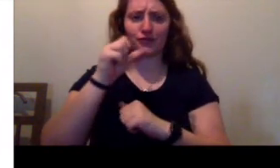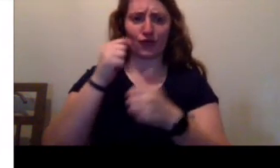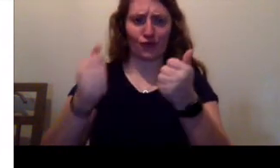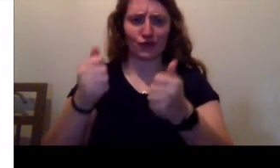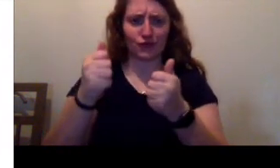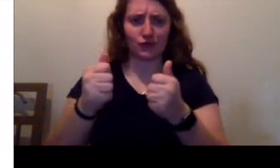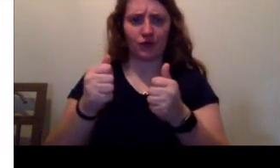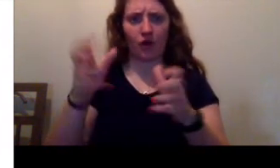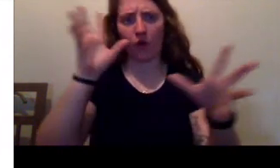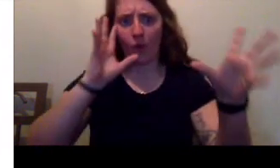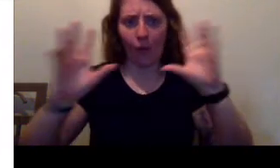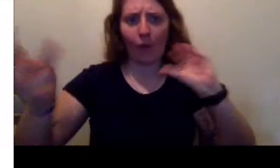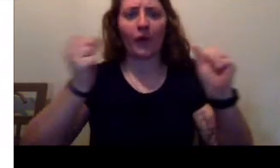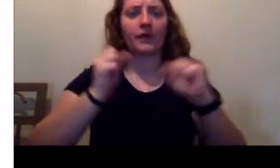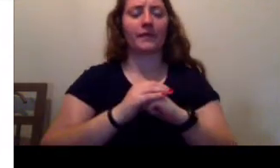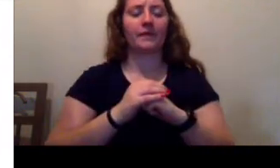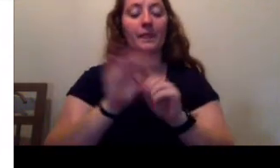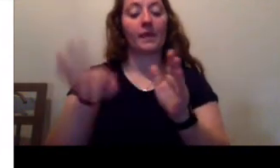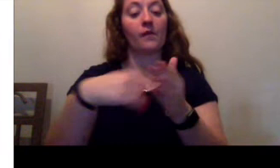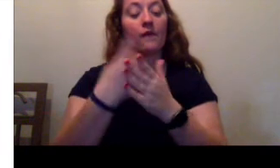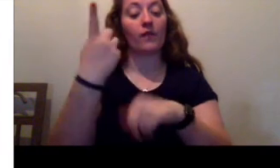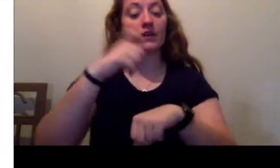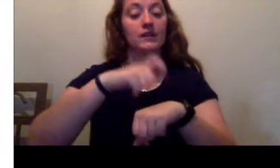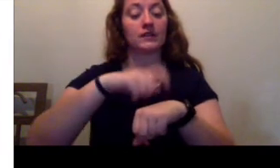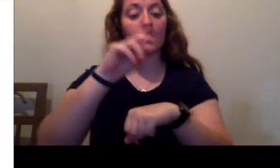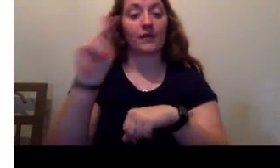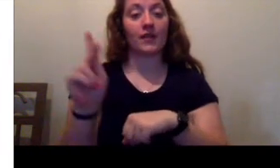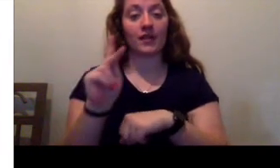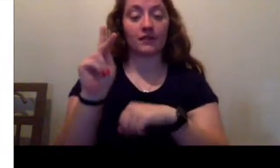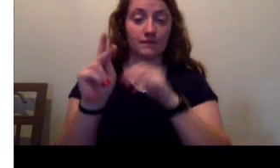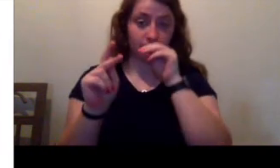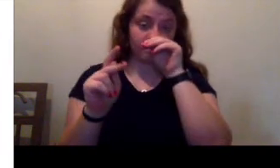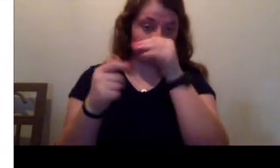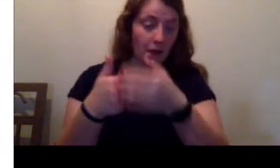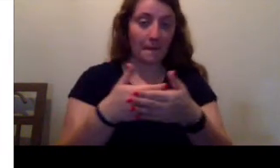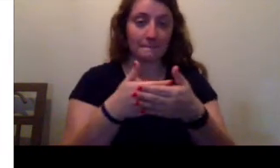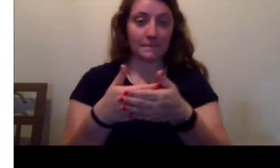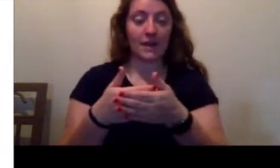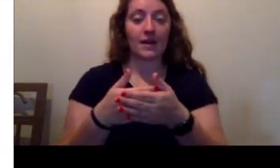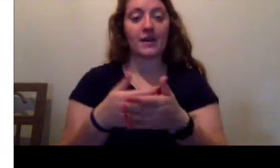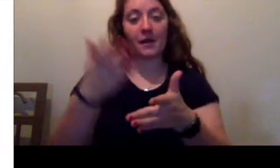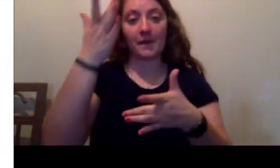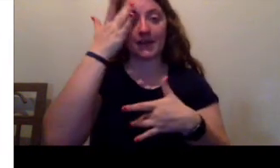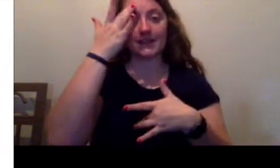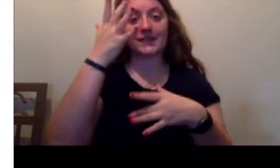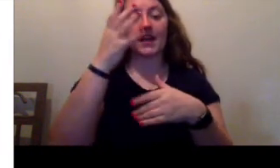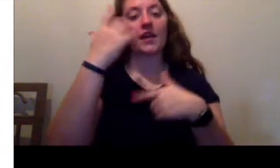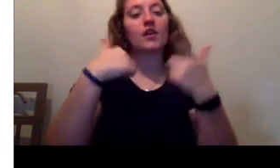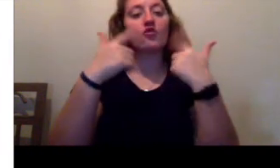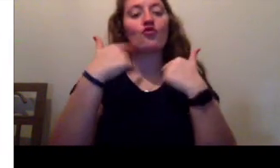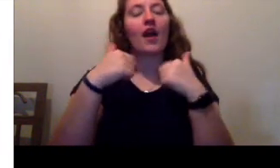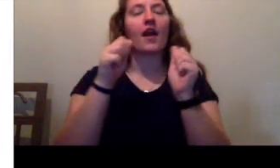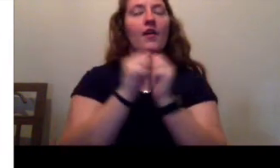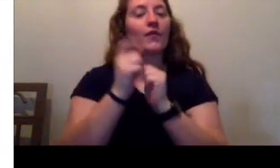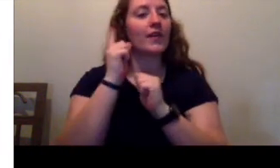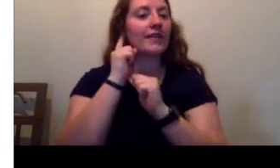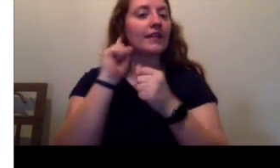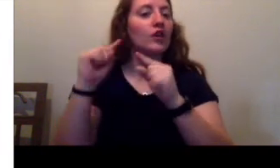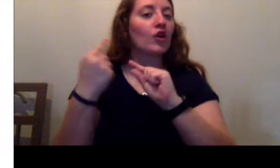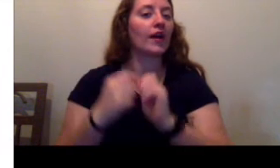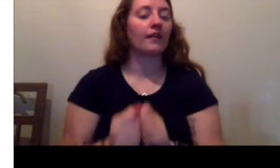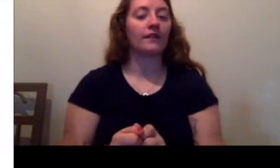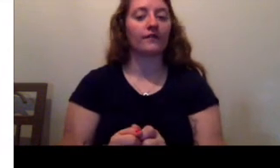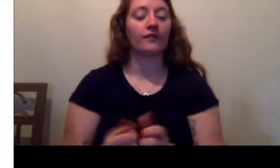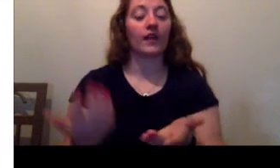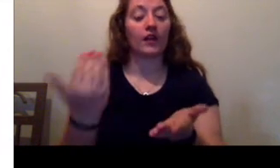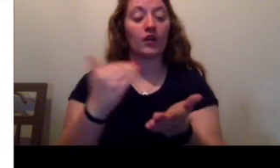dirt road. He had come once when Kirstie, a tiny baby then, had been sick and wailing with an earache. And he had come